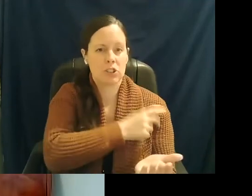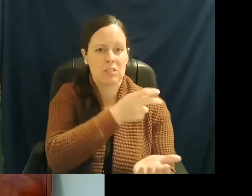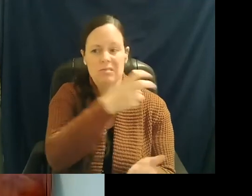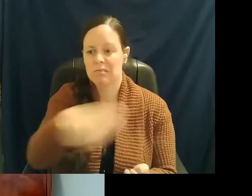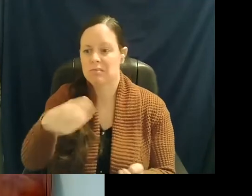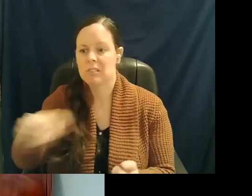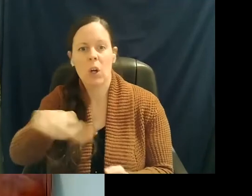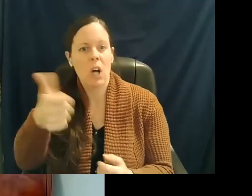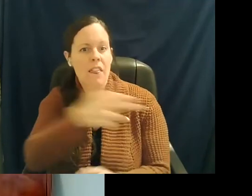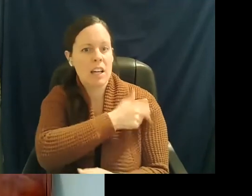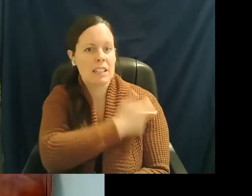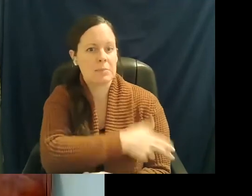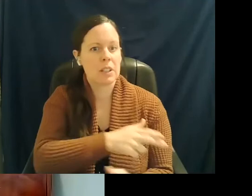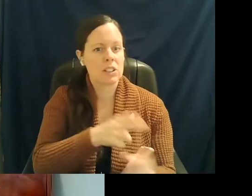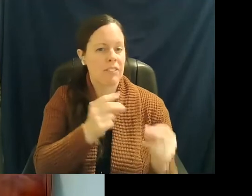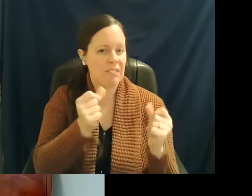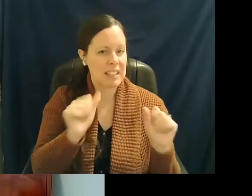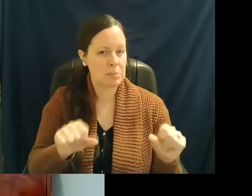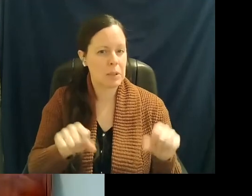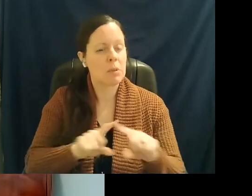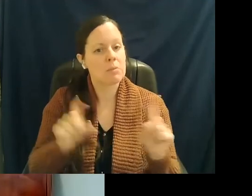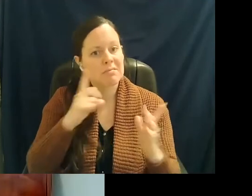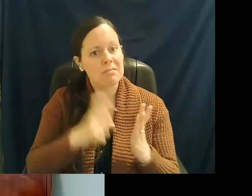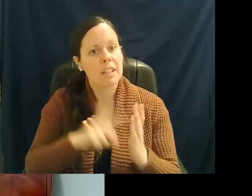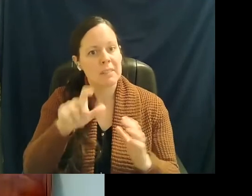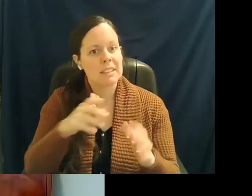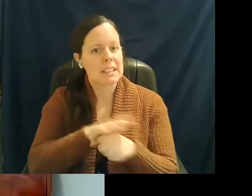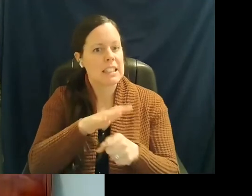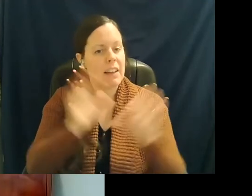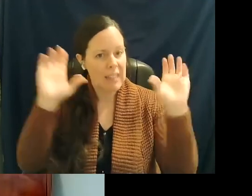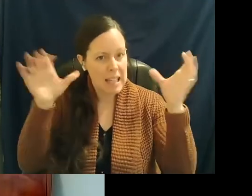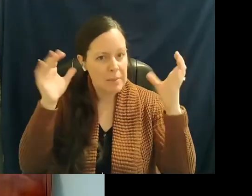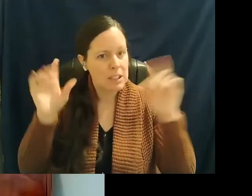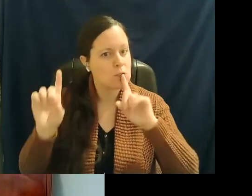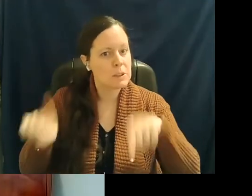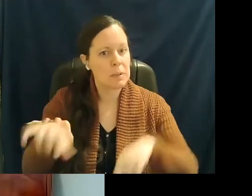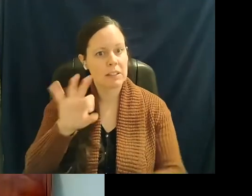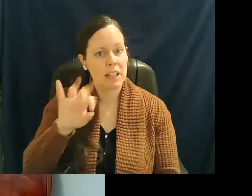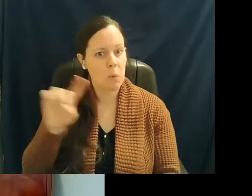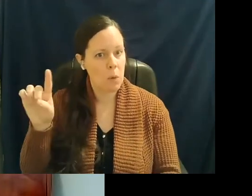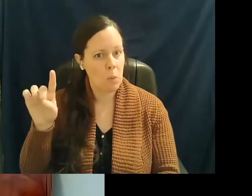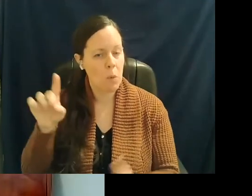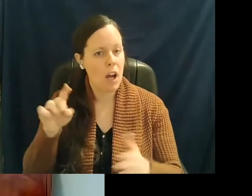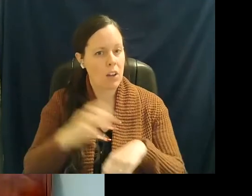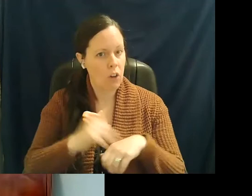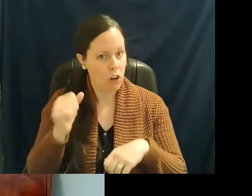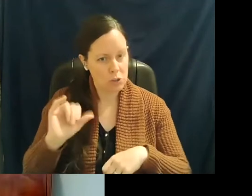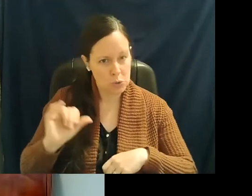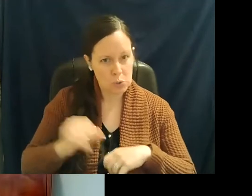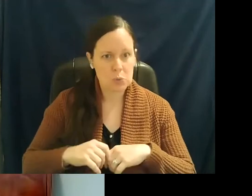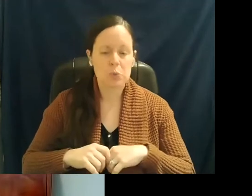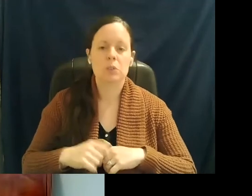But we have to realize that we have to have enough ambulances to respond to the 911 demands too. I would say that probably